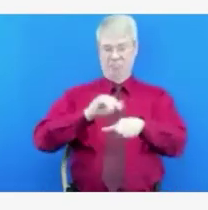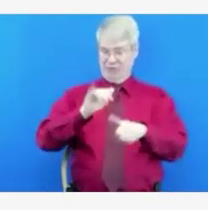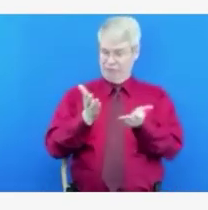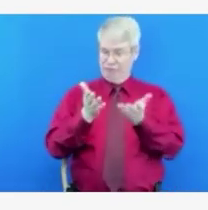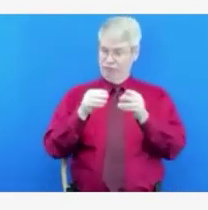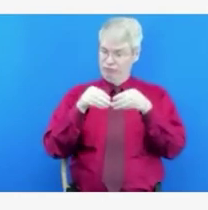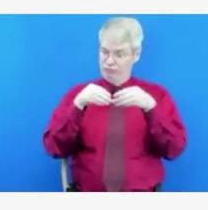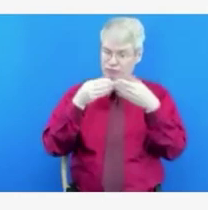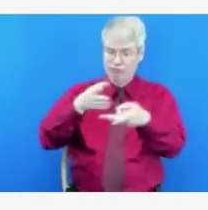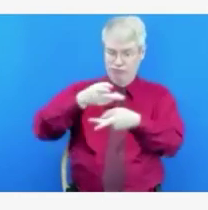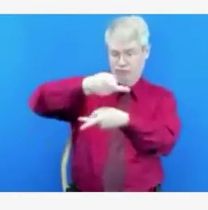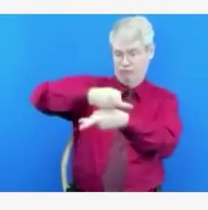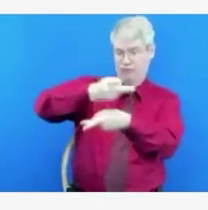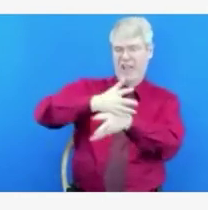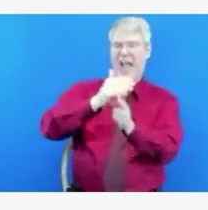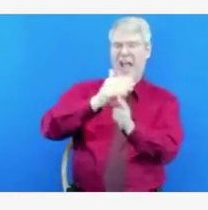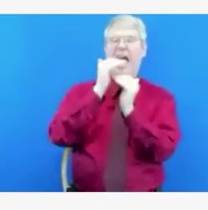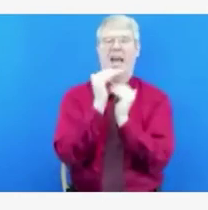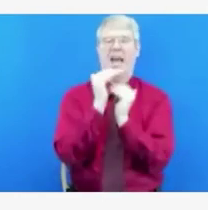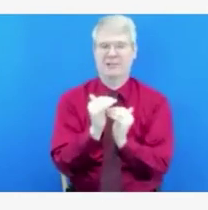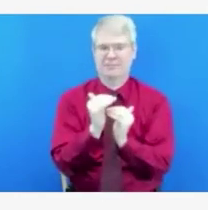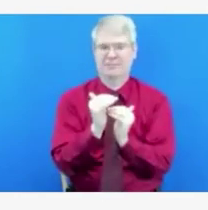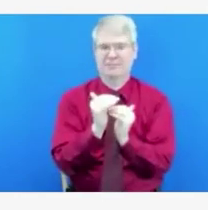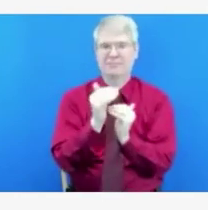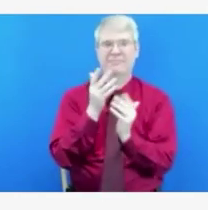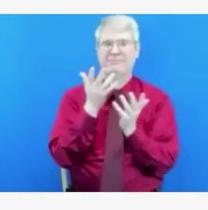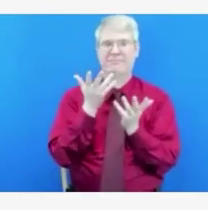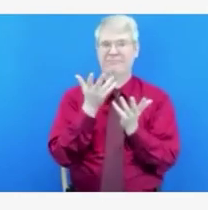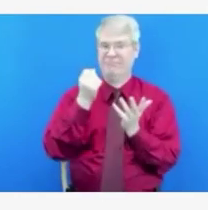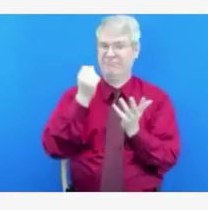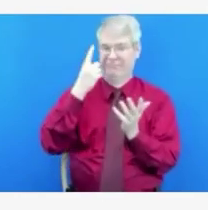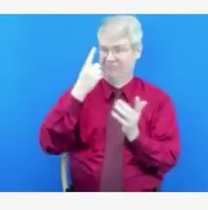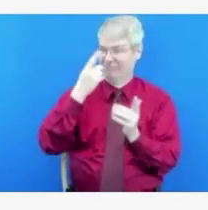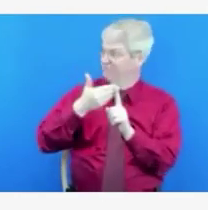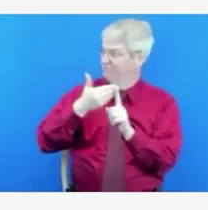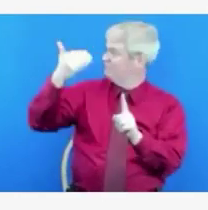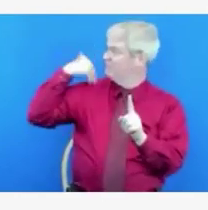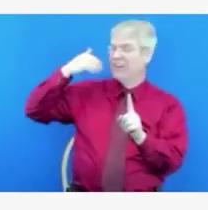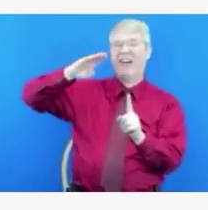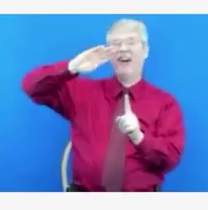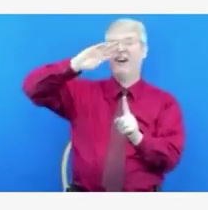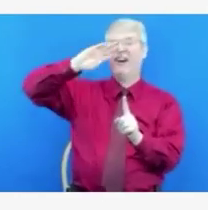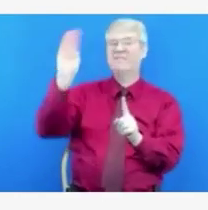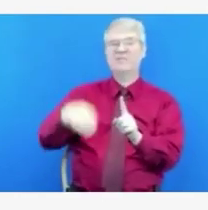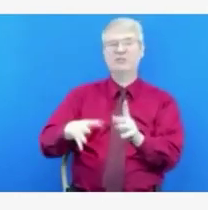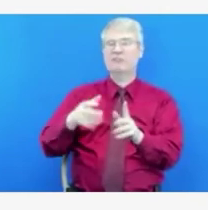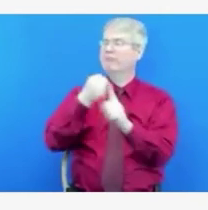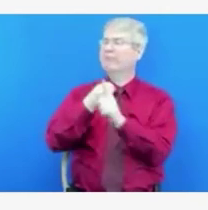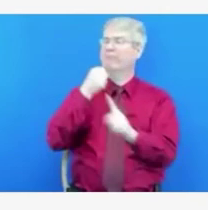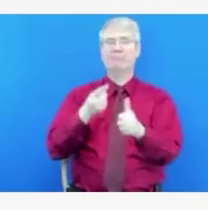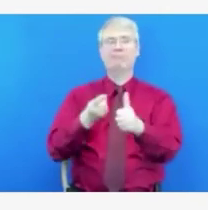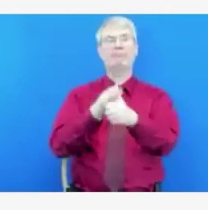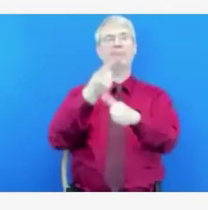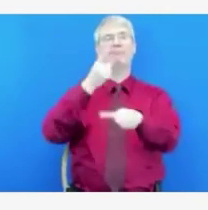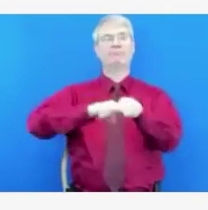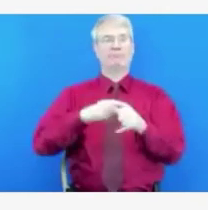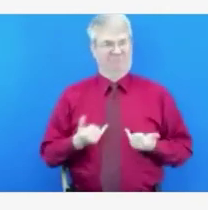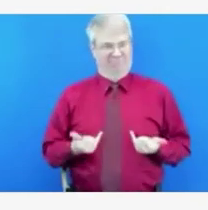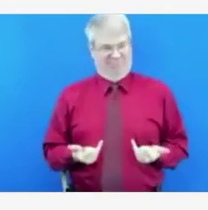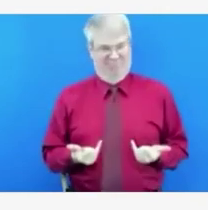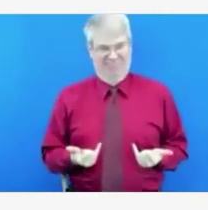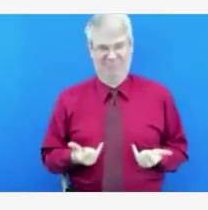so we actually do not track at a hospital level how many are officially in crisis standards of care or not.